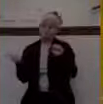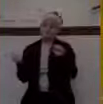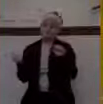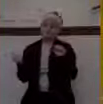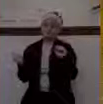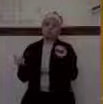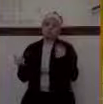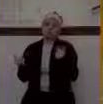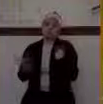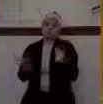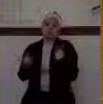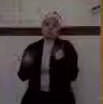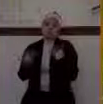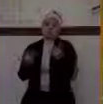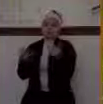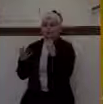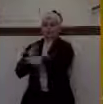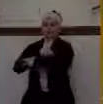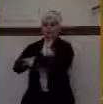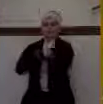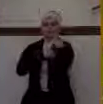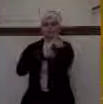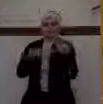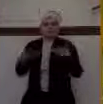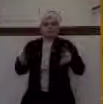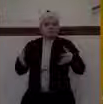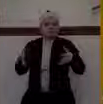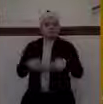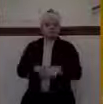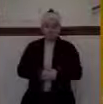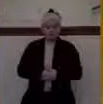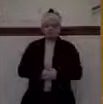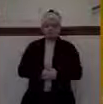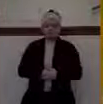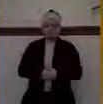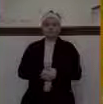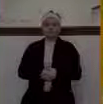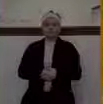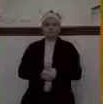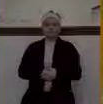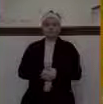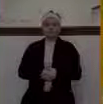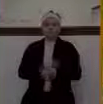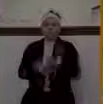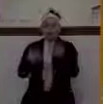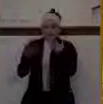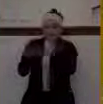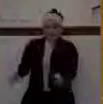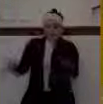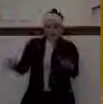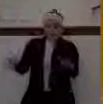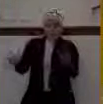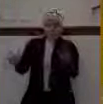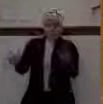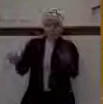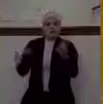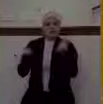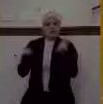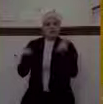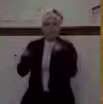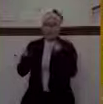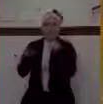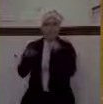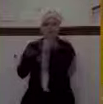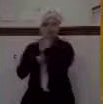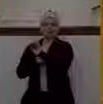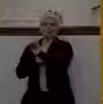takes some treasures. By the way, when the pressure was off, Rehoboam went right back into sinning against God. You know what that's called? That's called foxhole